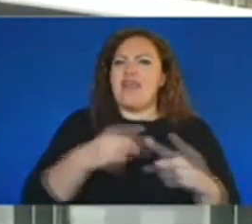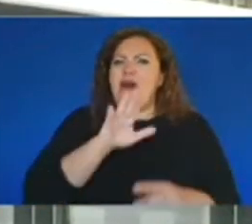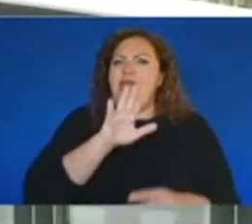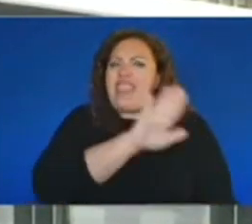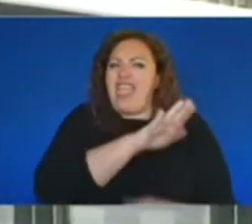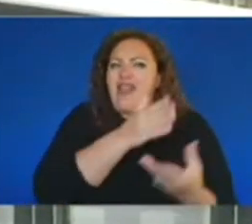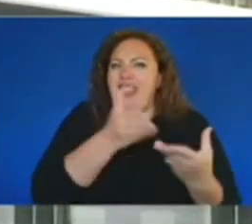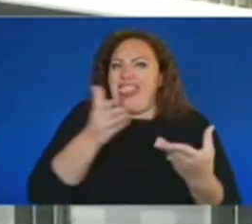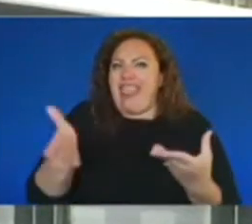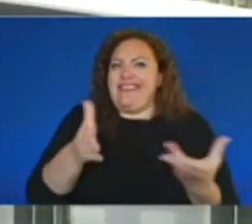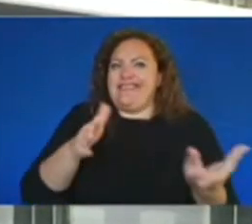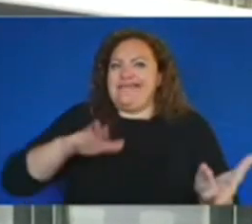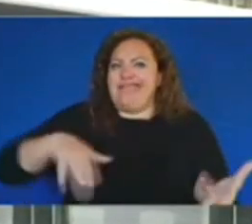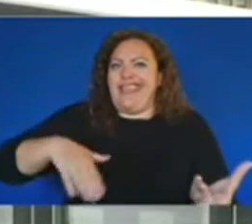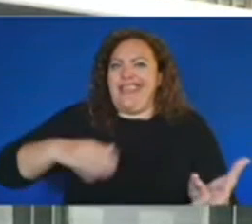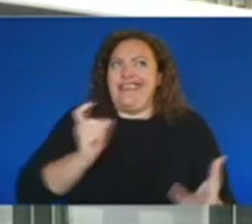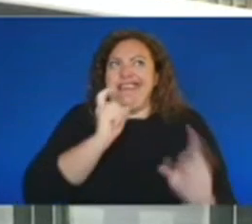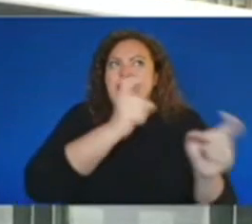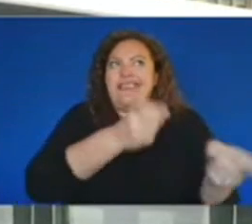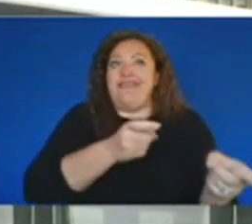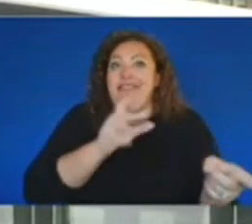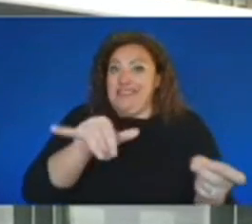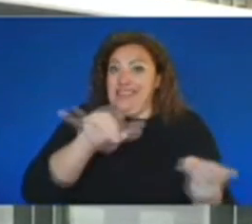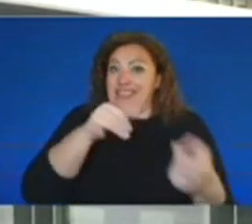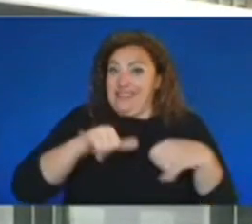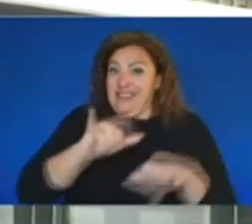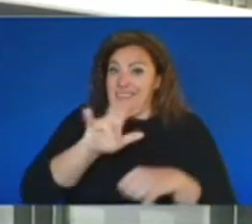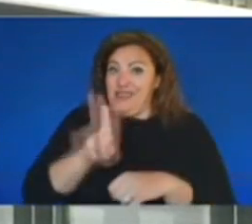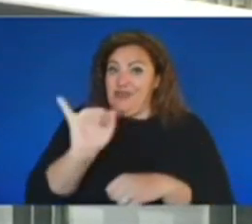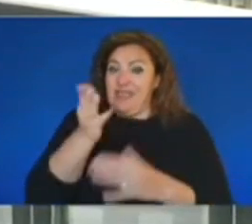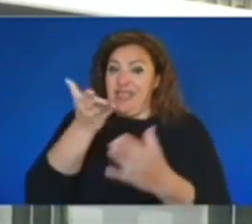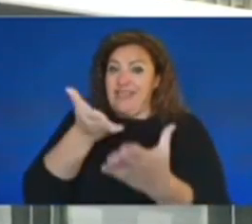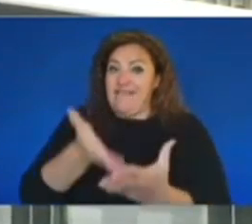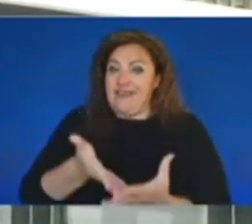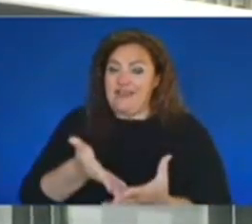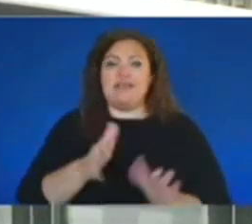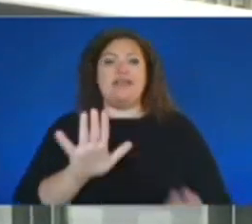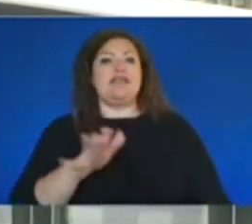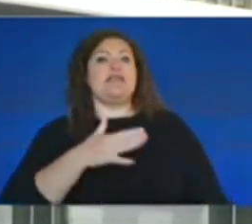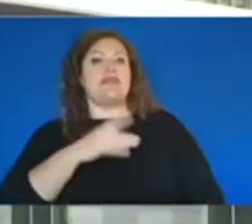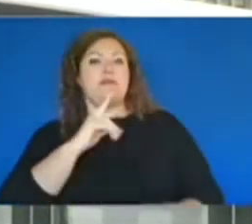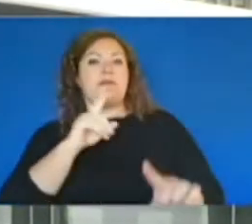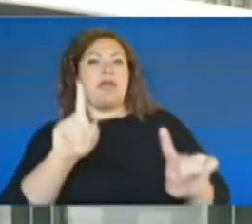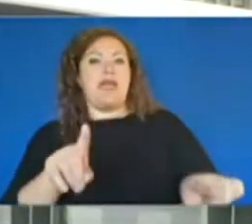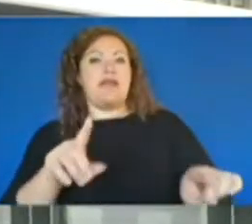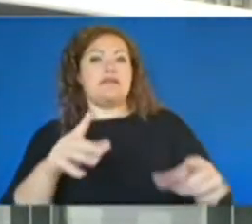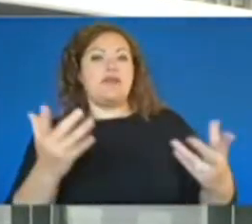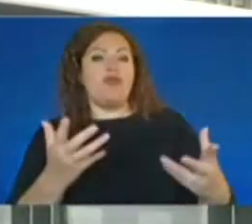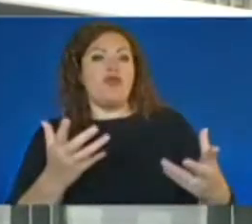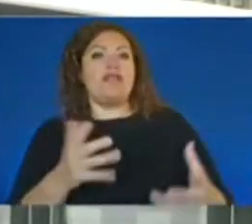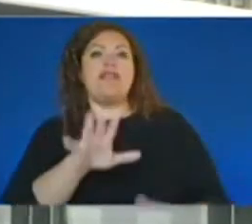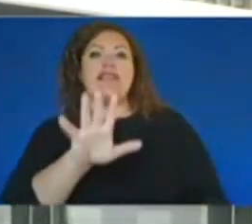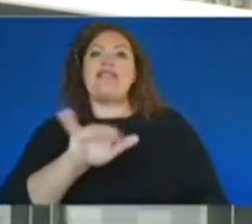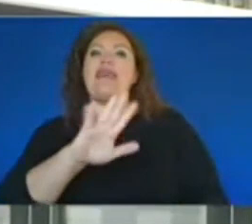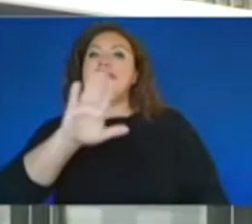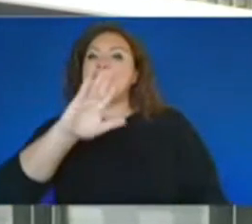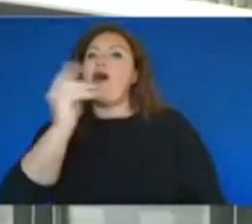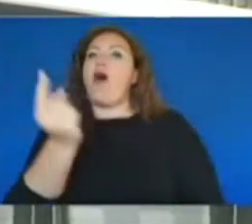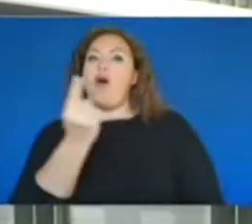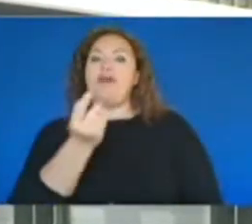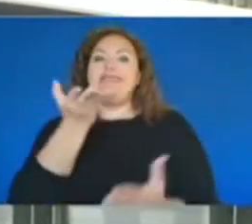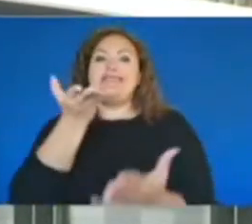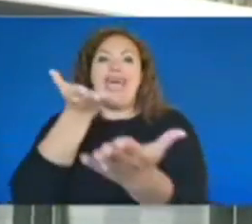when that would stop being considered evidence? So, the short answer is it's always going to be considered evidence until we have an opportunity